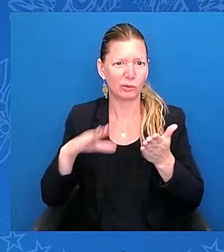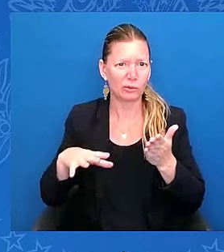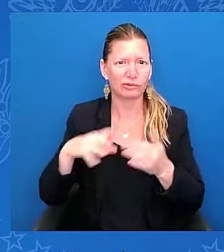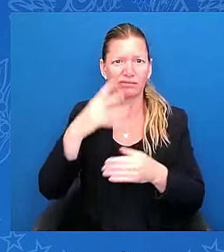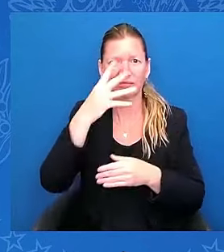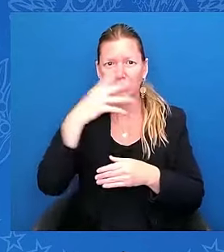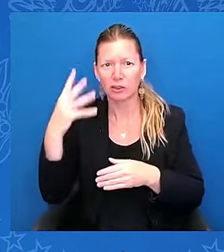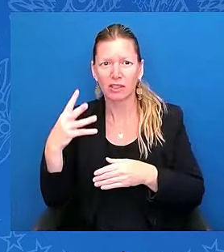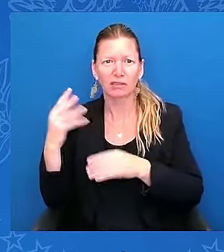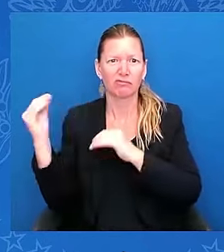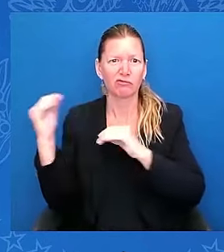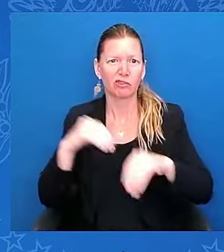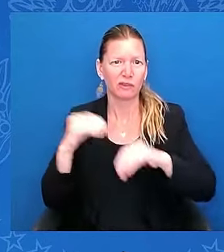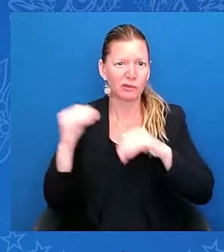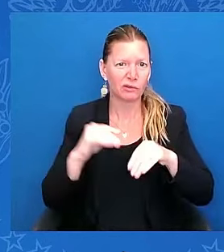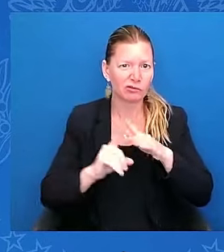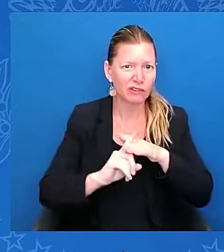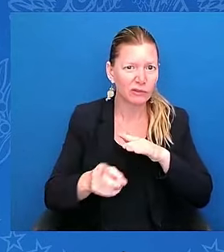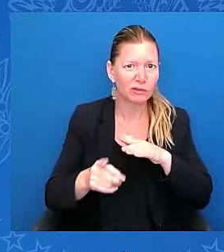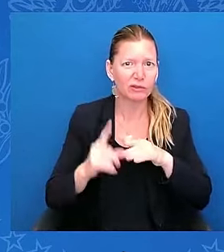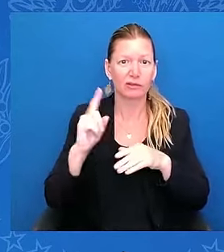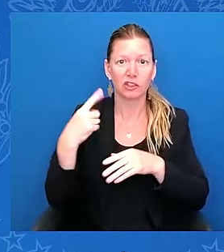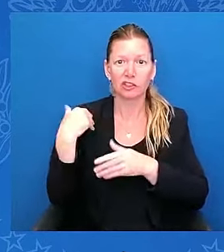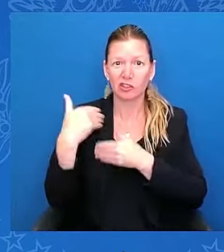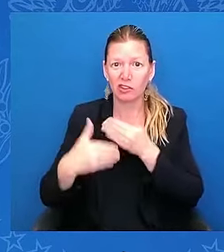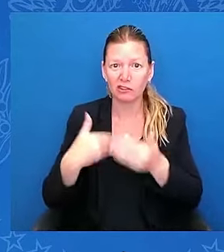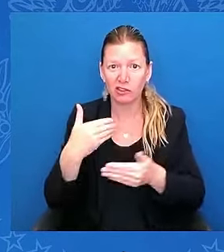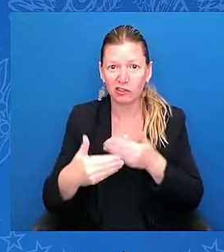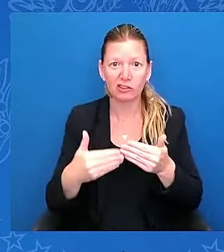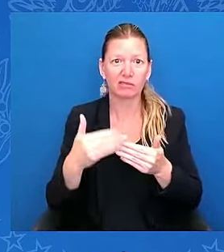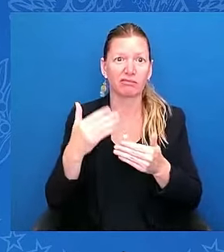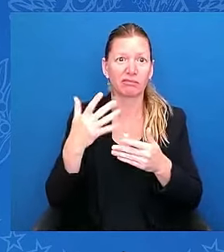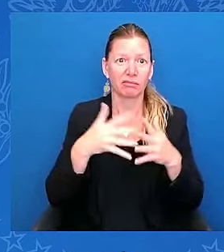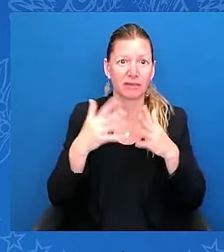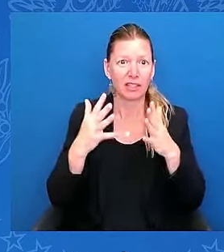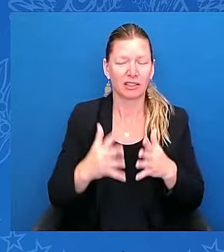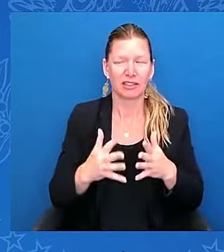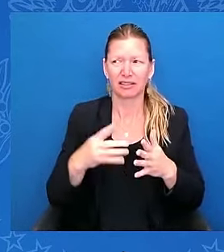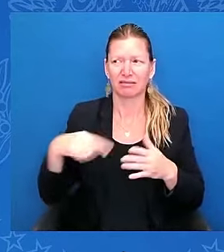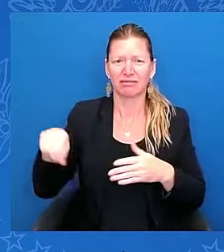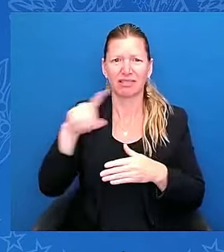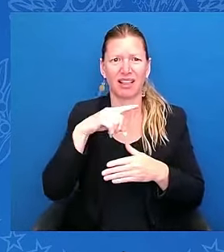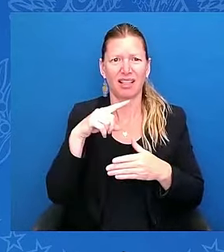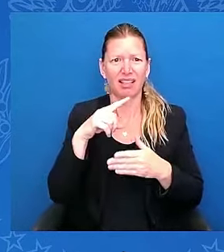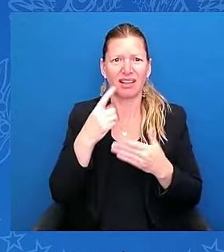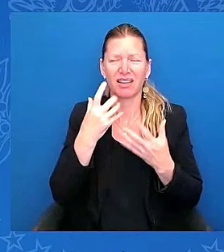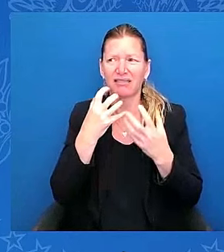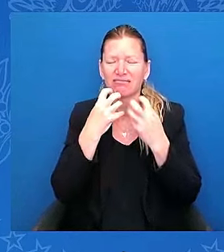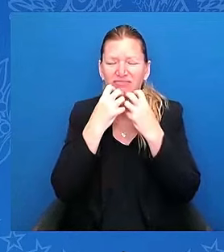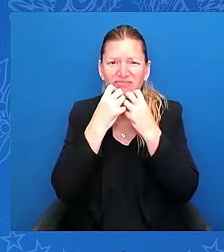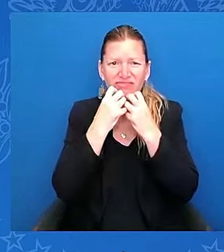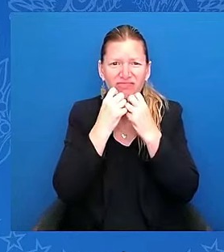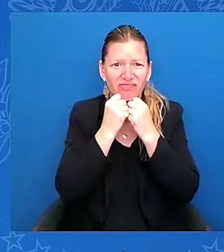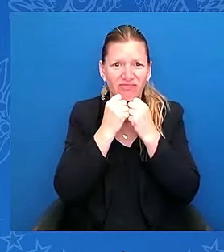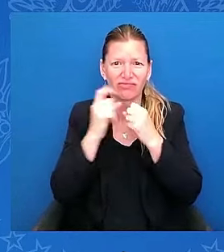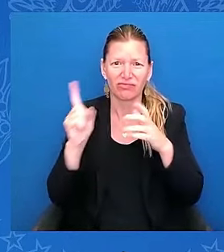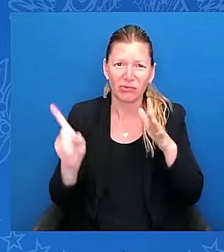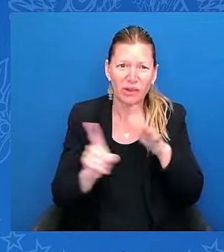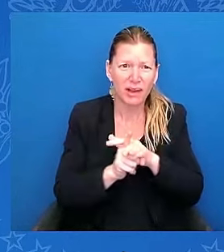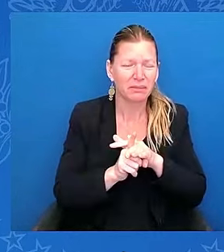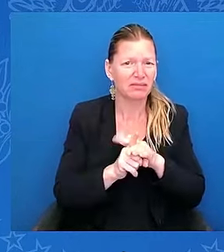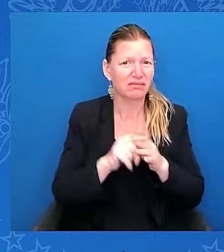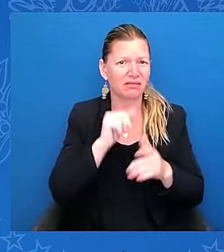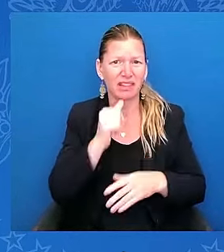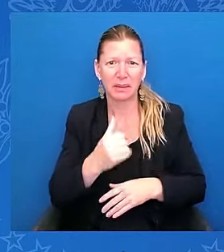for granted. They show up, they don't complain, and they only ask for one thing in return. The